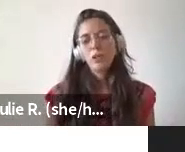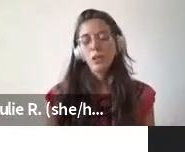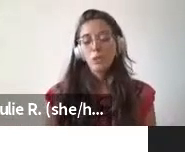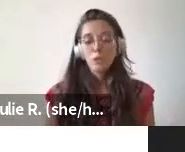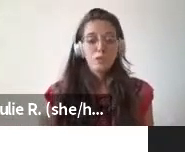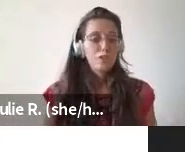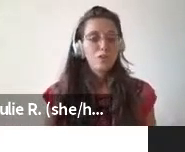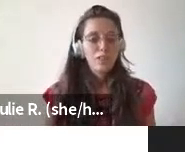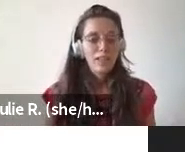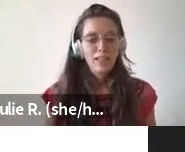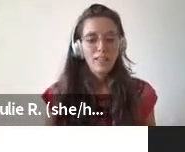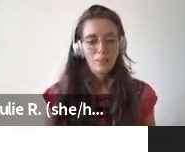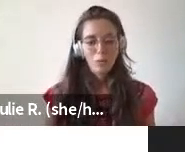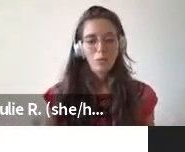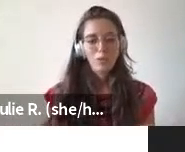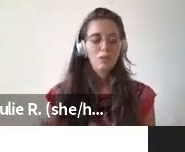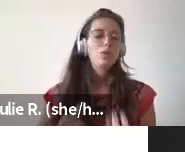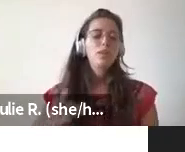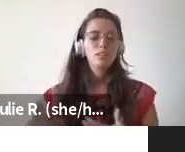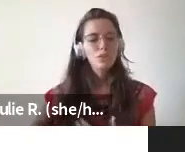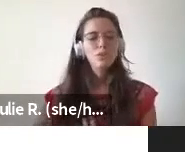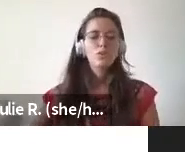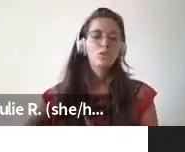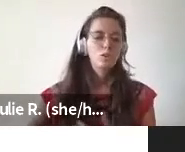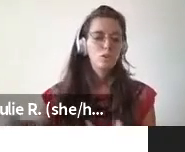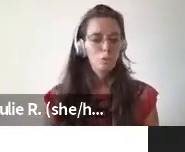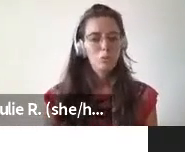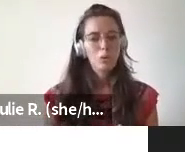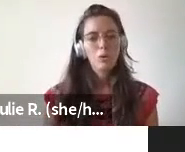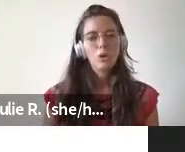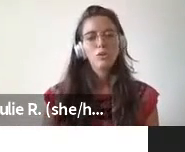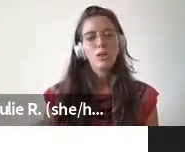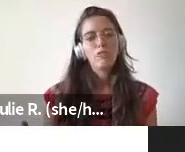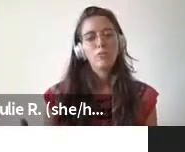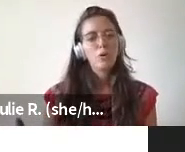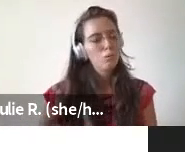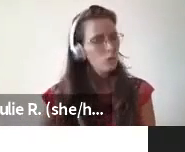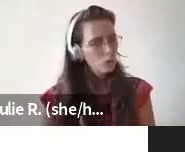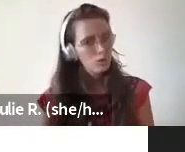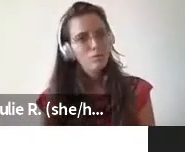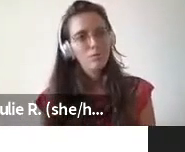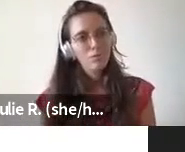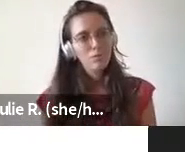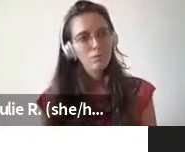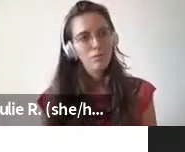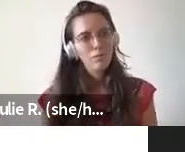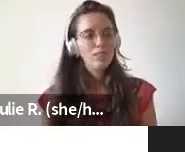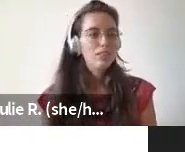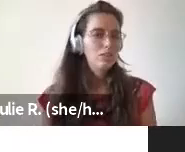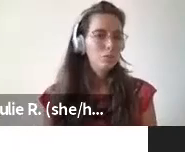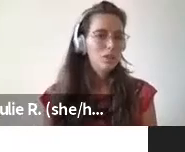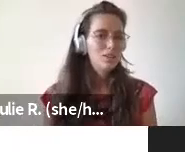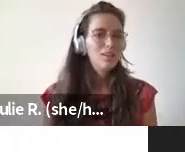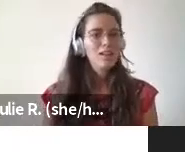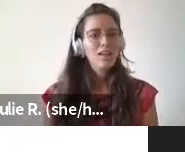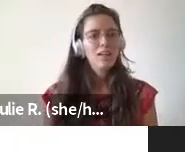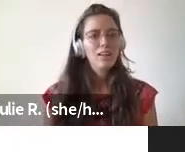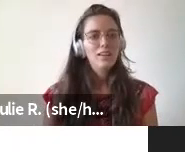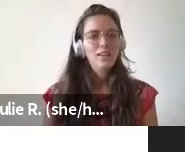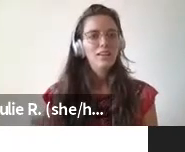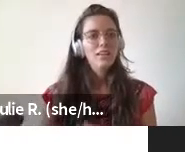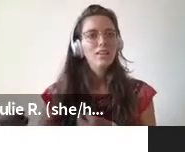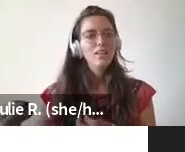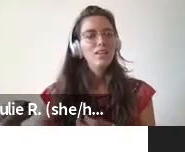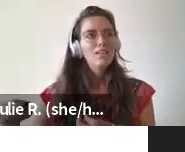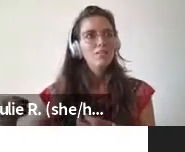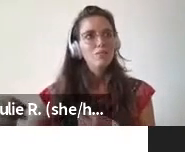the digital platform but further ahead maybe it could be an excuse for also people to have more in-person meetings right